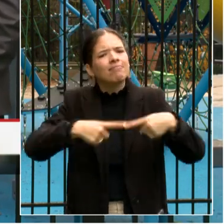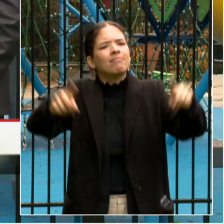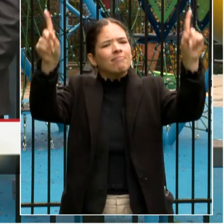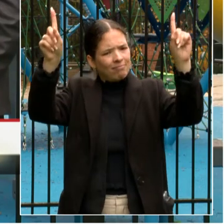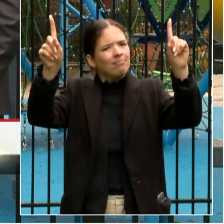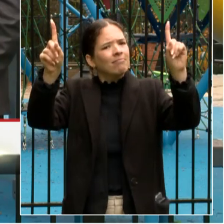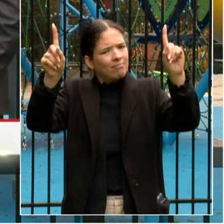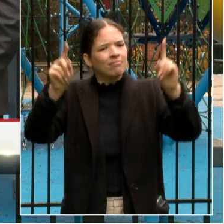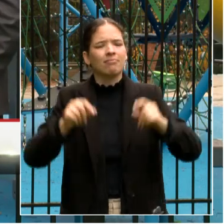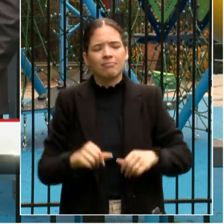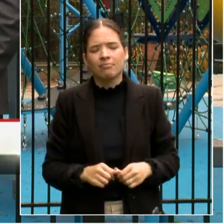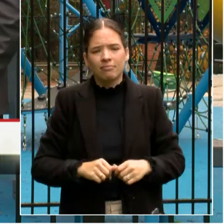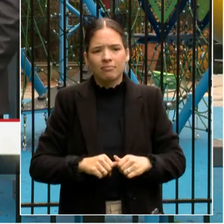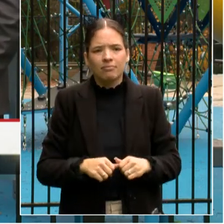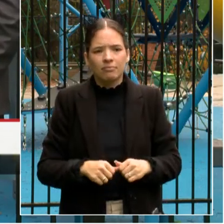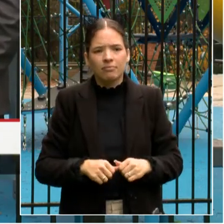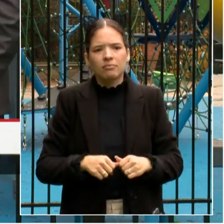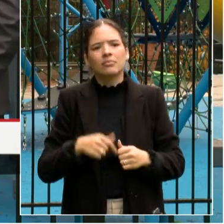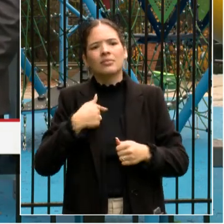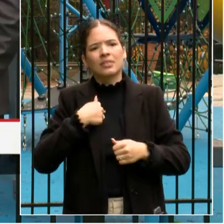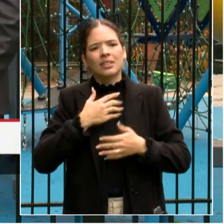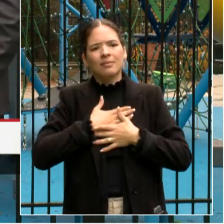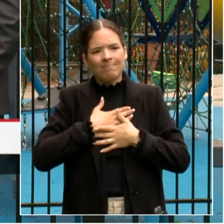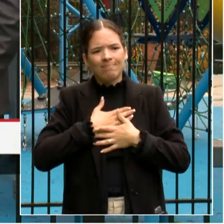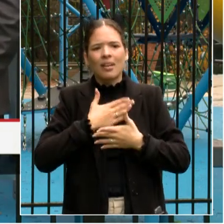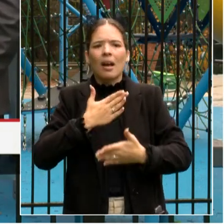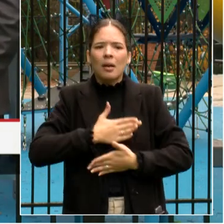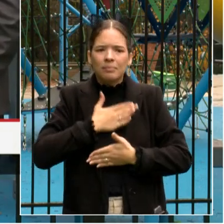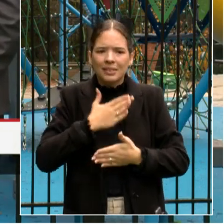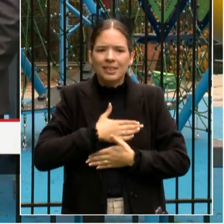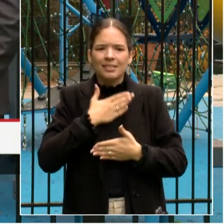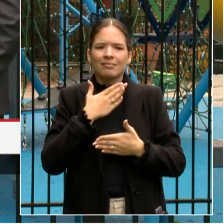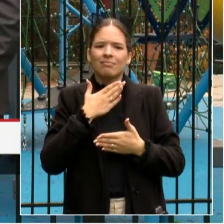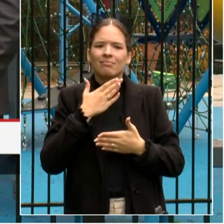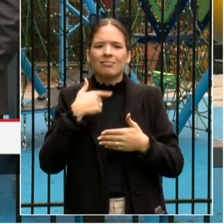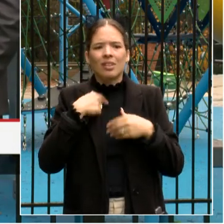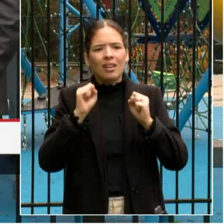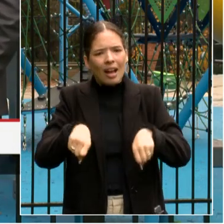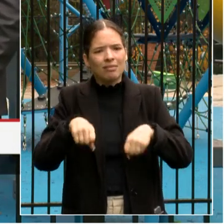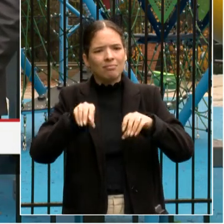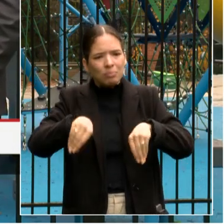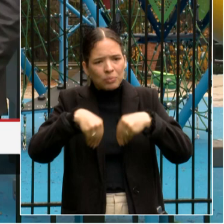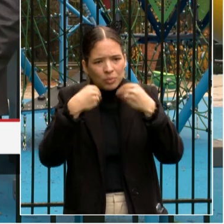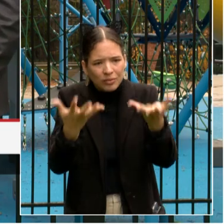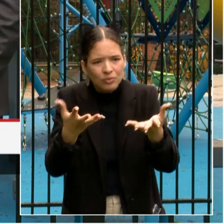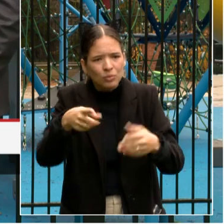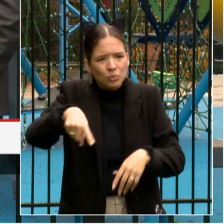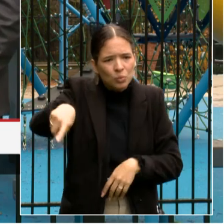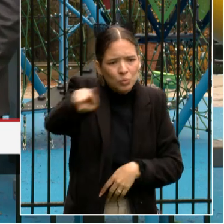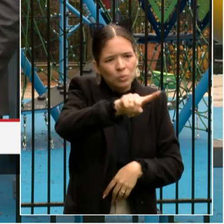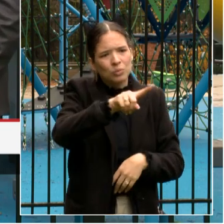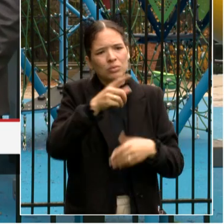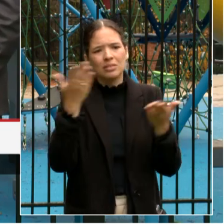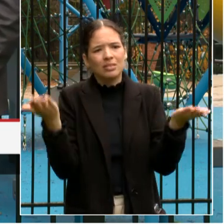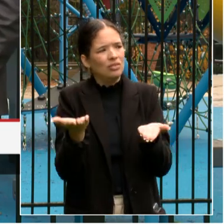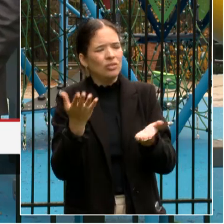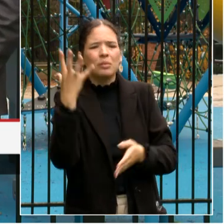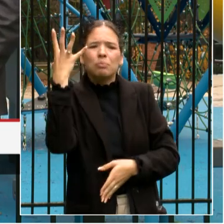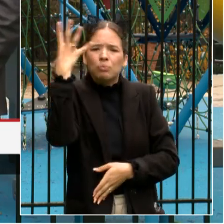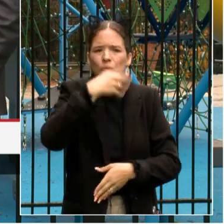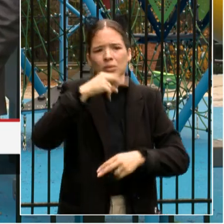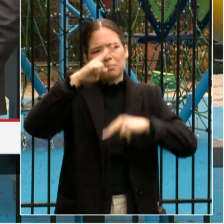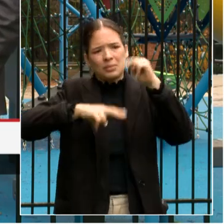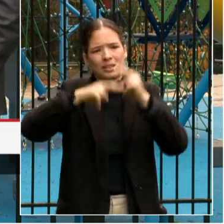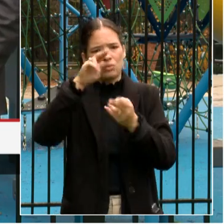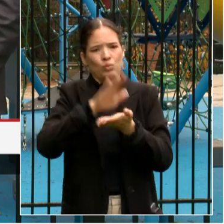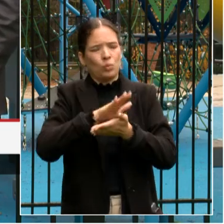very pleased that we are able to deliver that to you here at your beautiful school. We